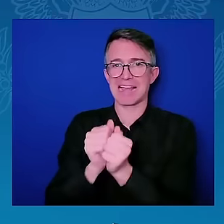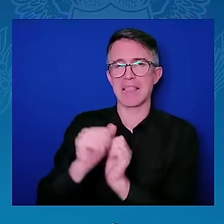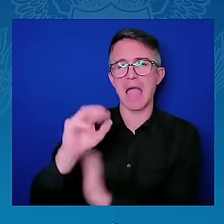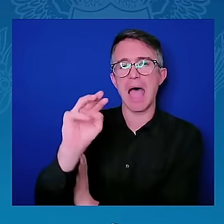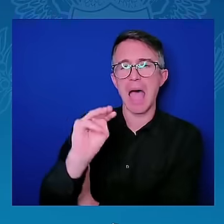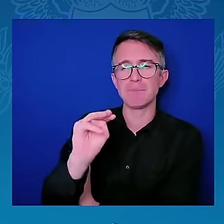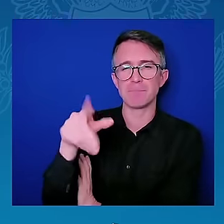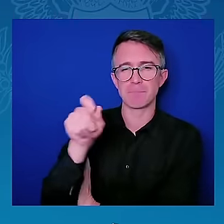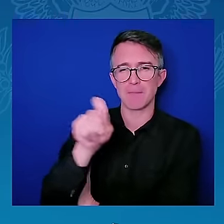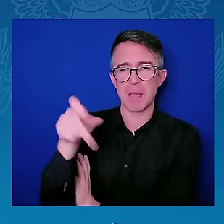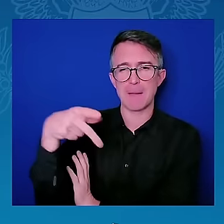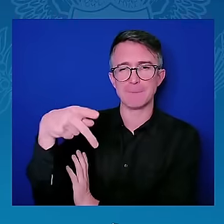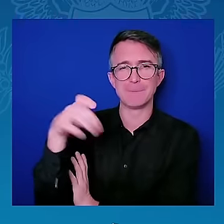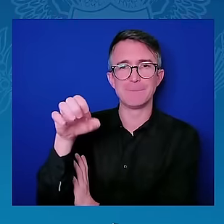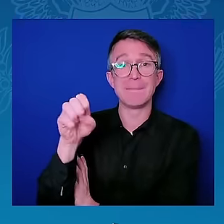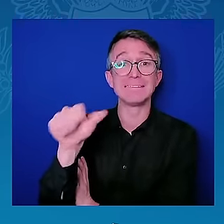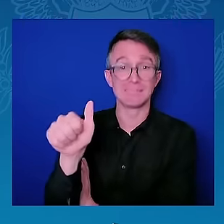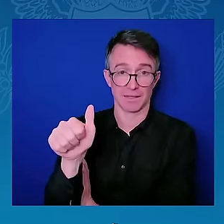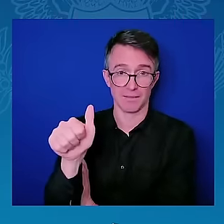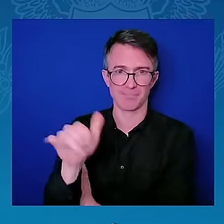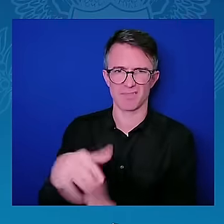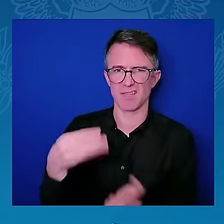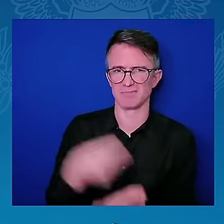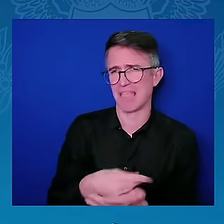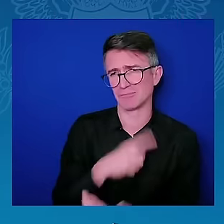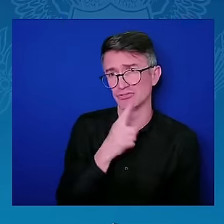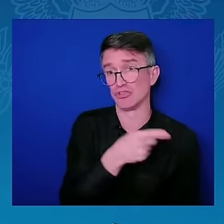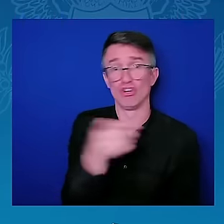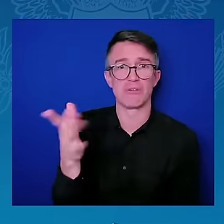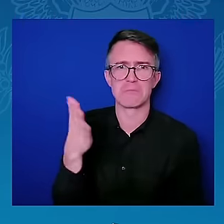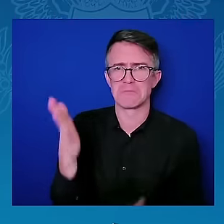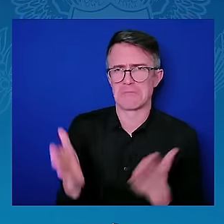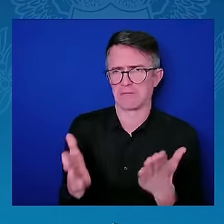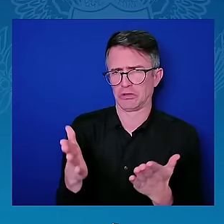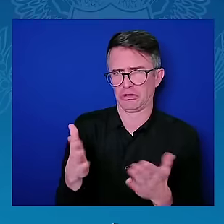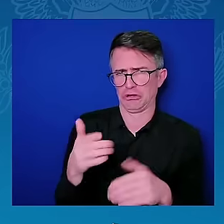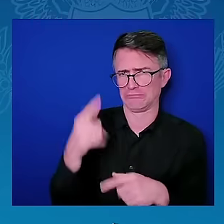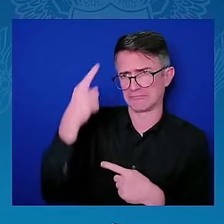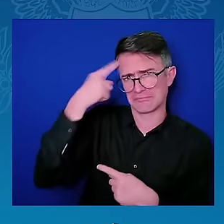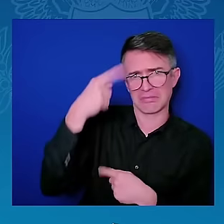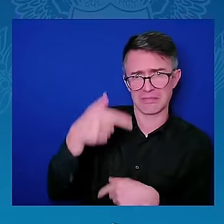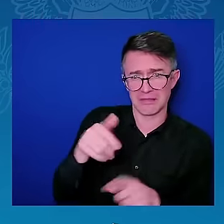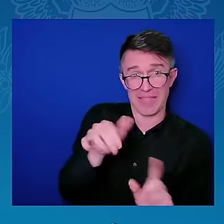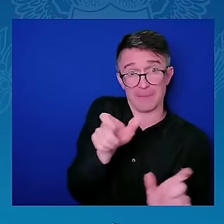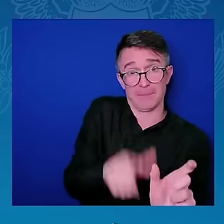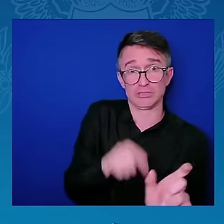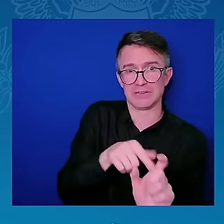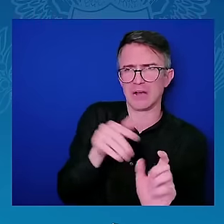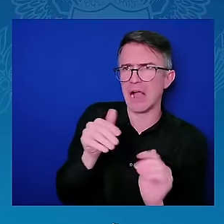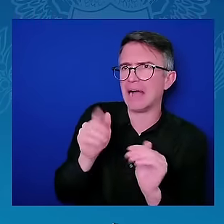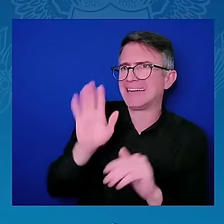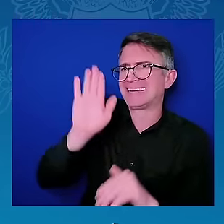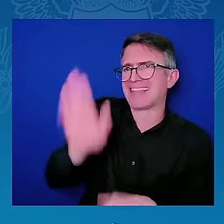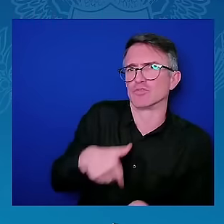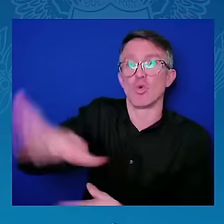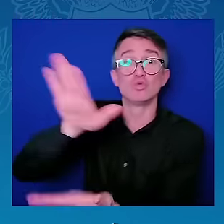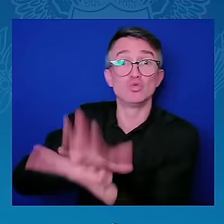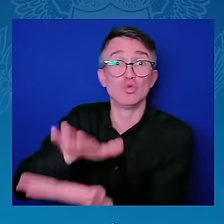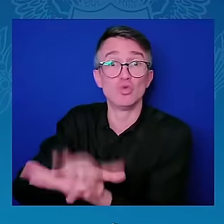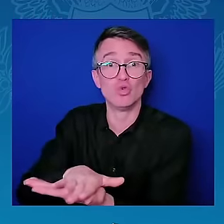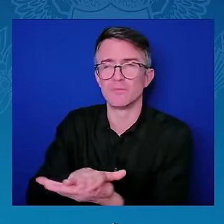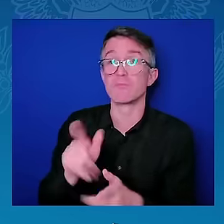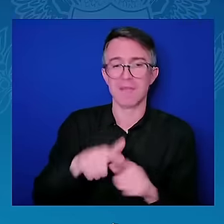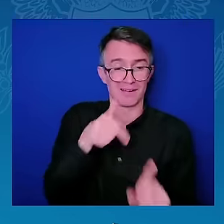happens to many people in Kenya. So we look at technology as an enabler